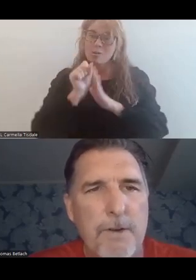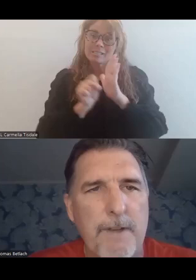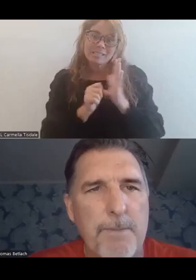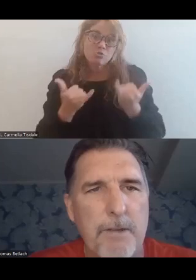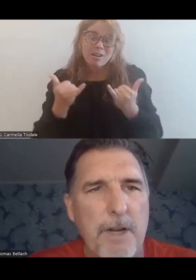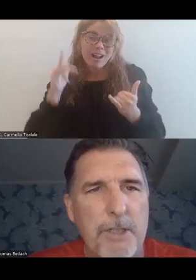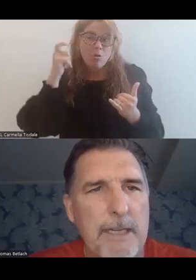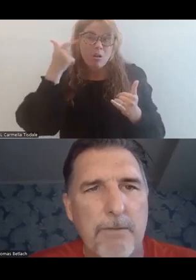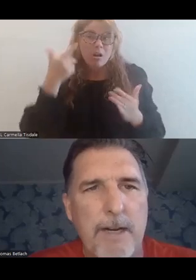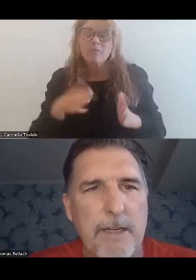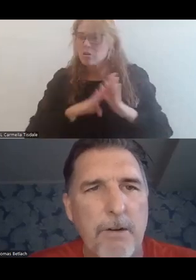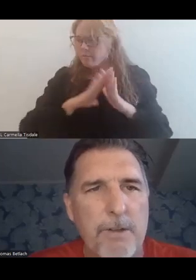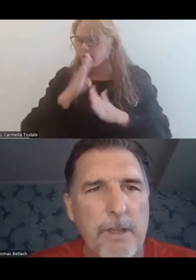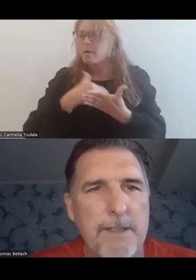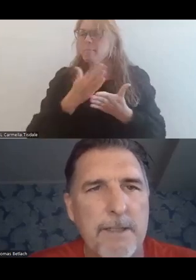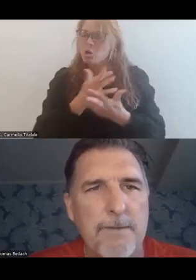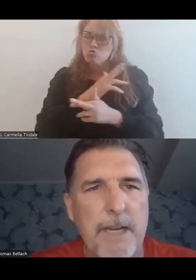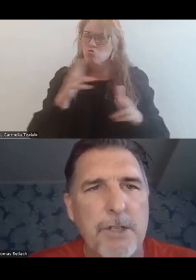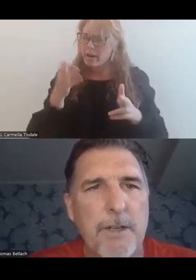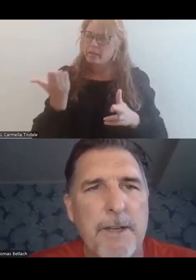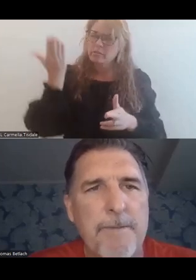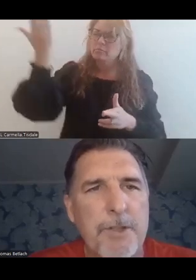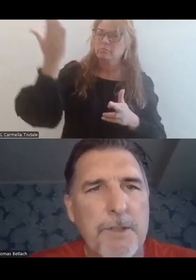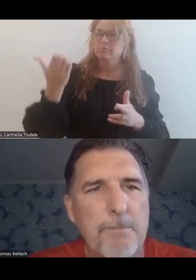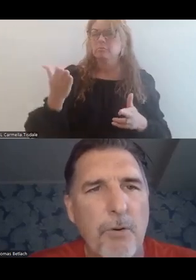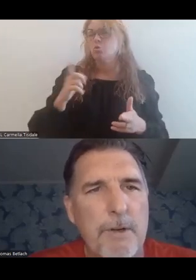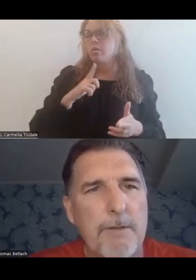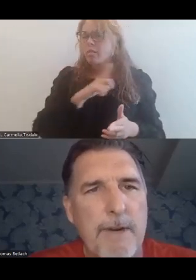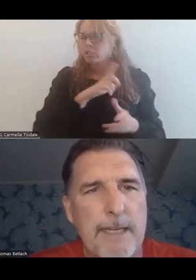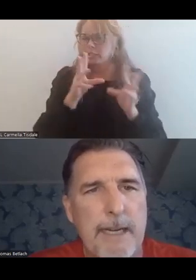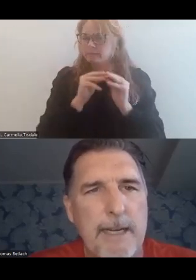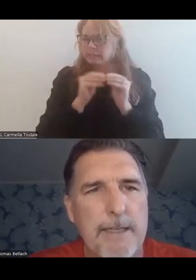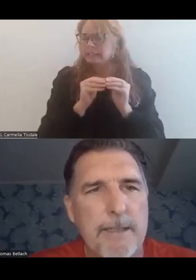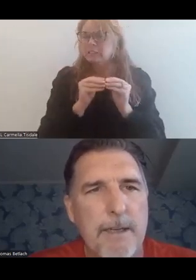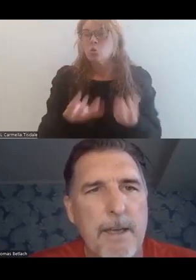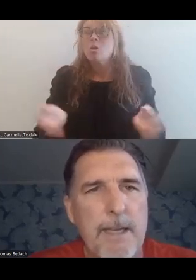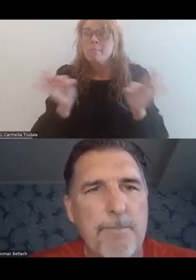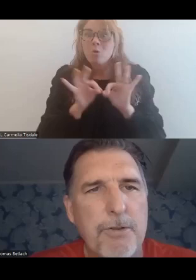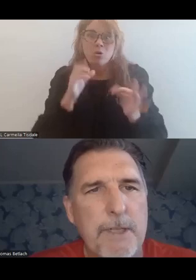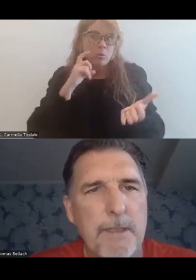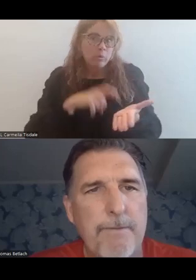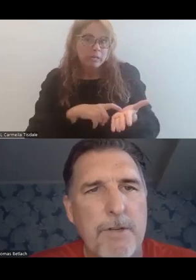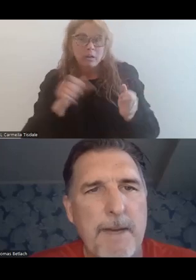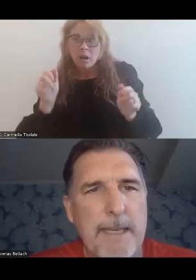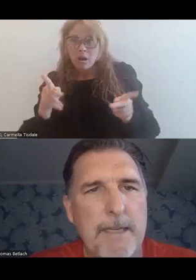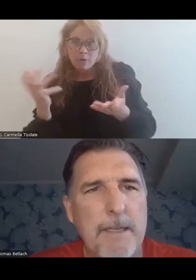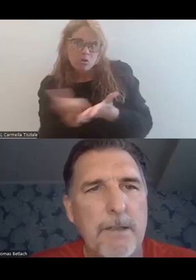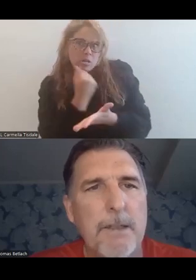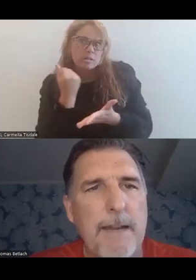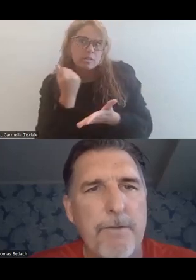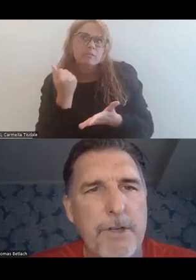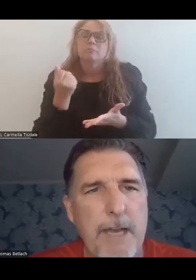where governors are developing their budget, getting ready to go to the legislative session. So it's important to recognize the opportunity to leverage